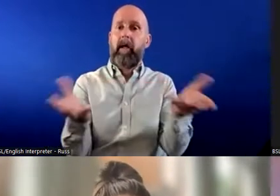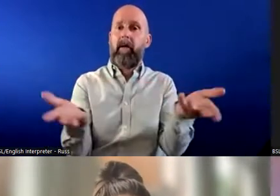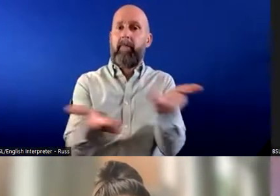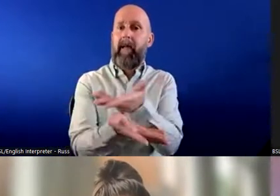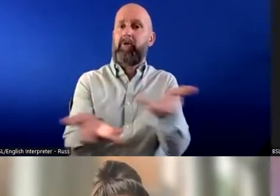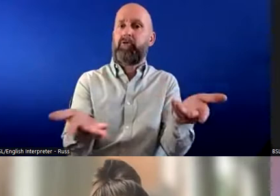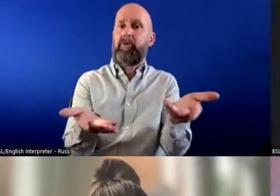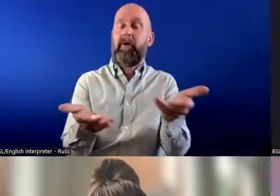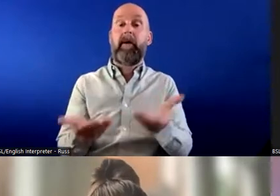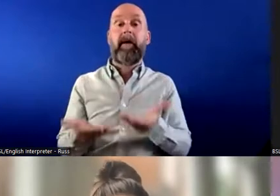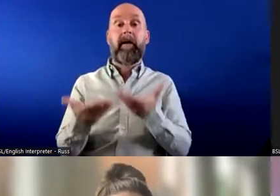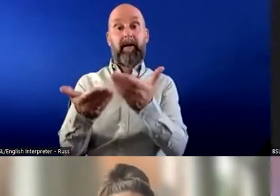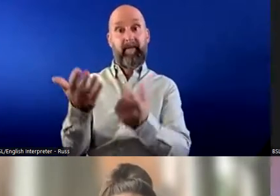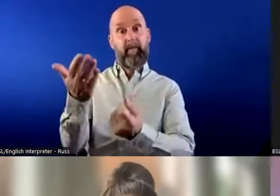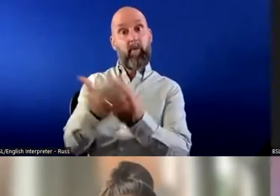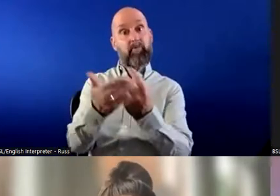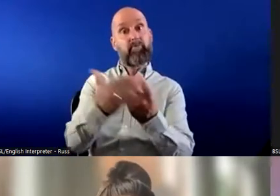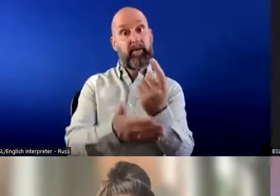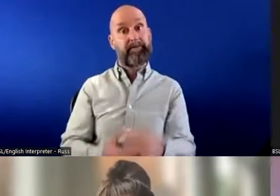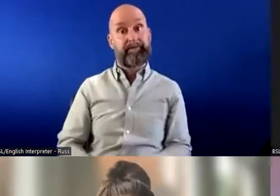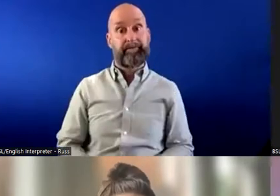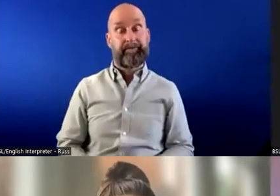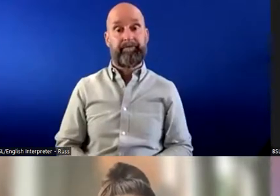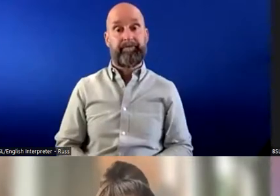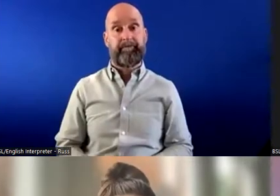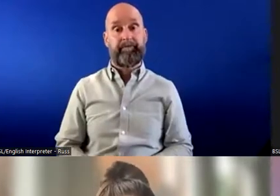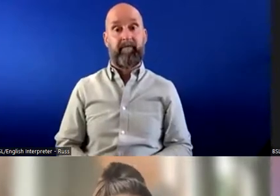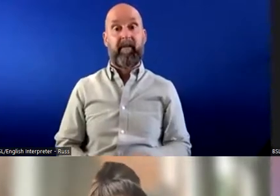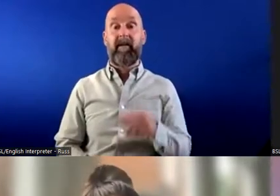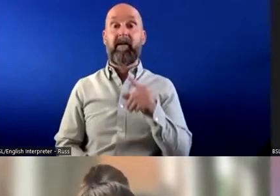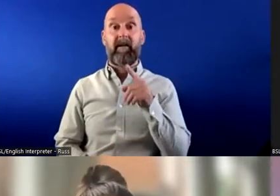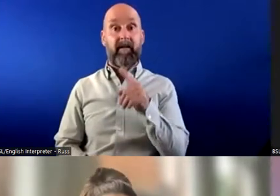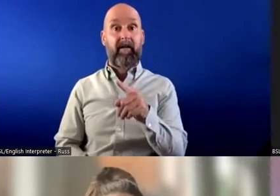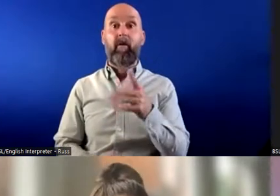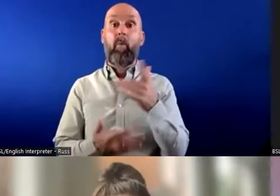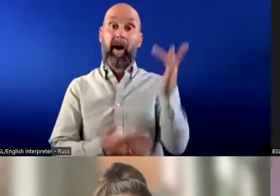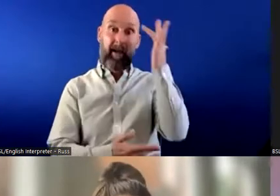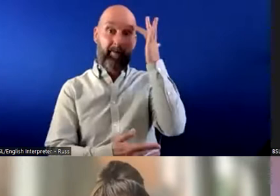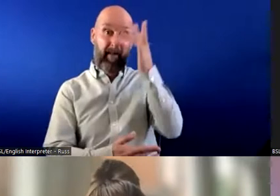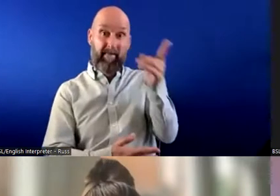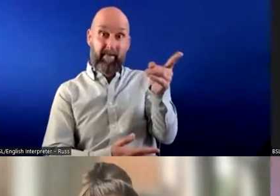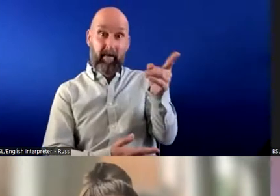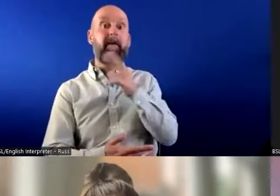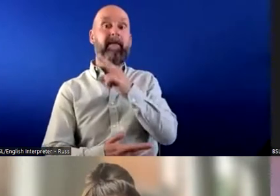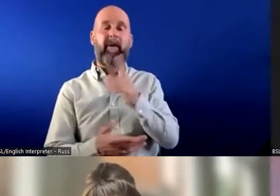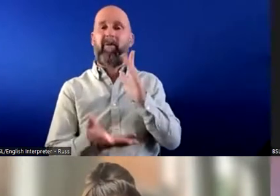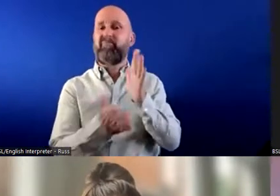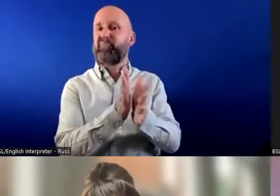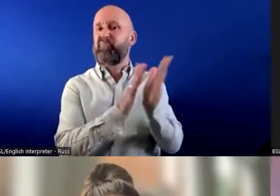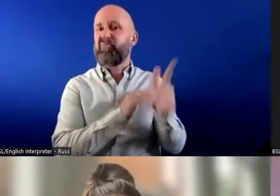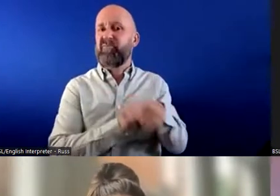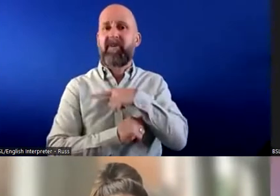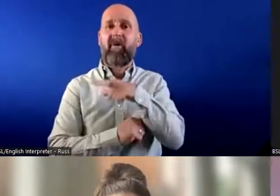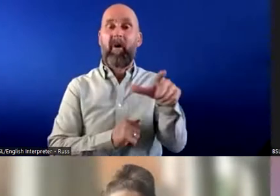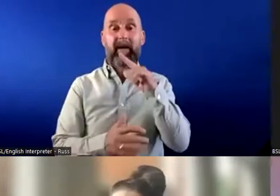give these people a chance and they will bust every myth you have about people with disabilities